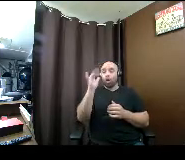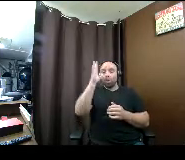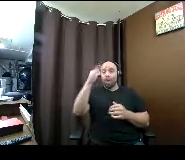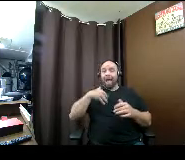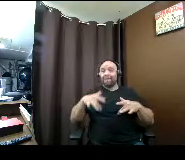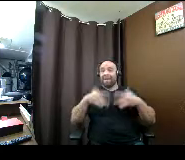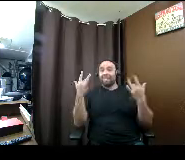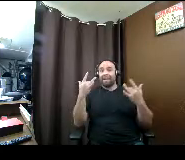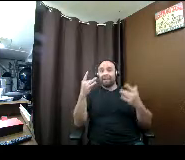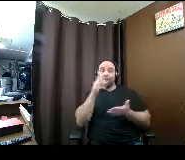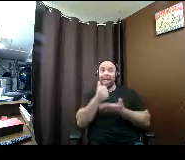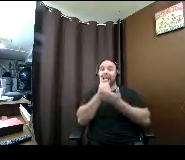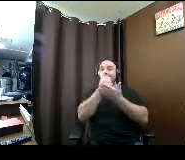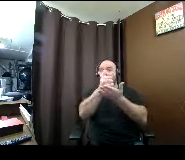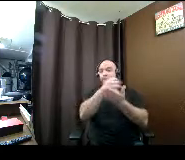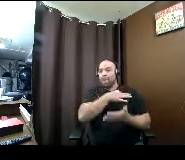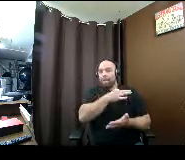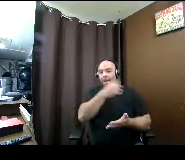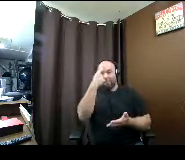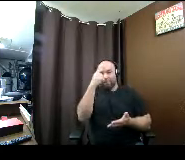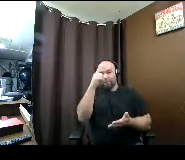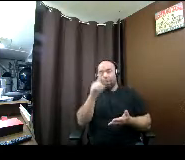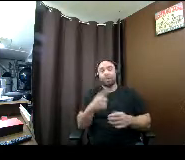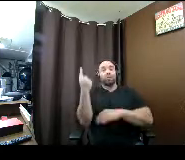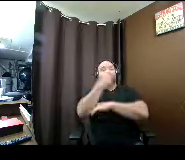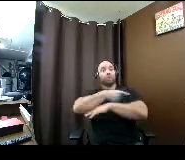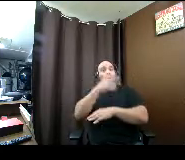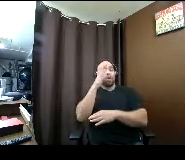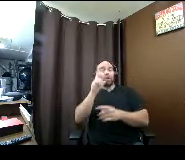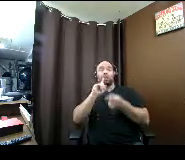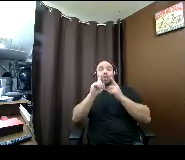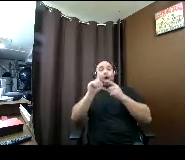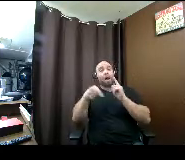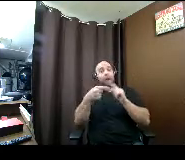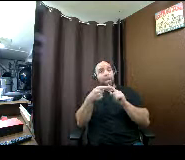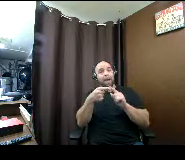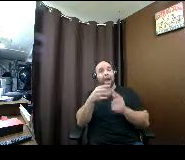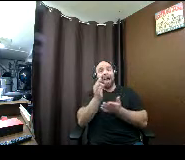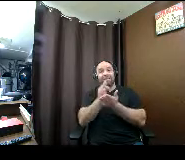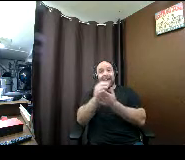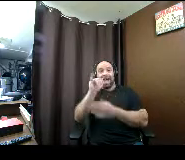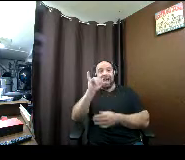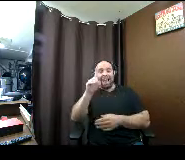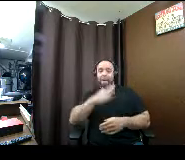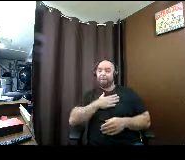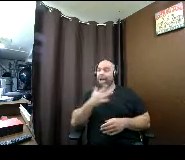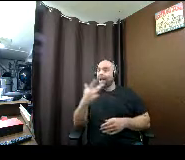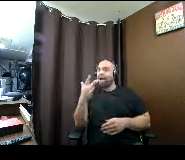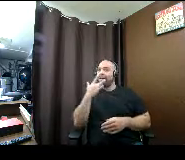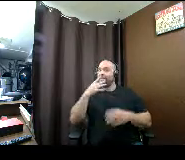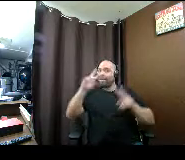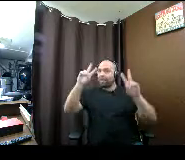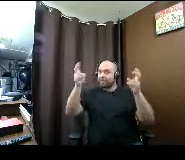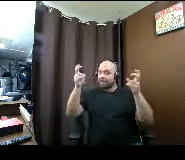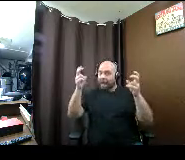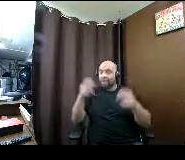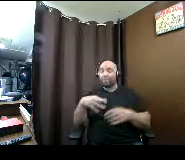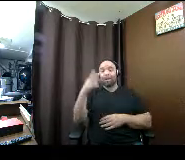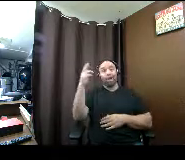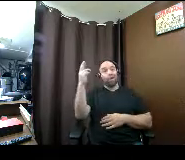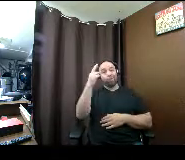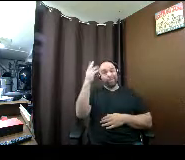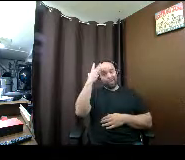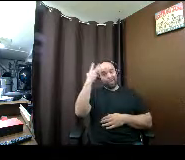apply to so today we're going to talk about financial aid my favorite topic and the reason why it's my favorite subject